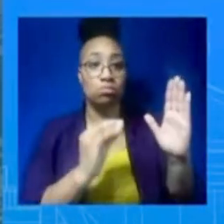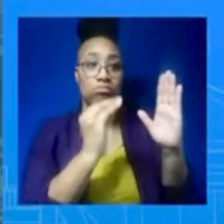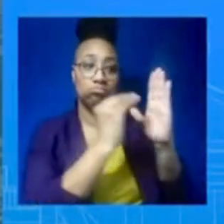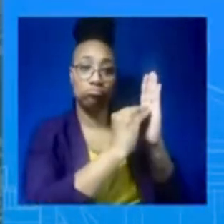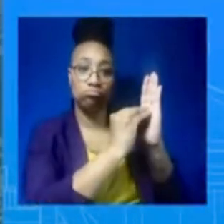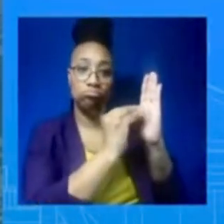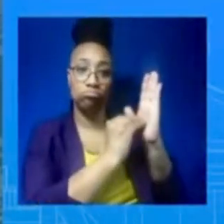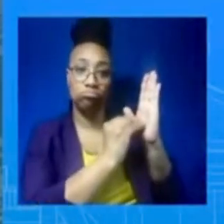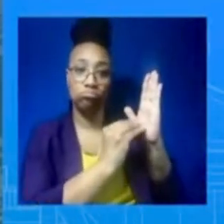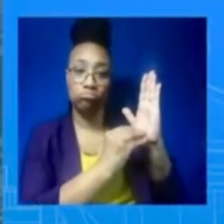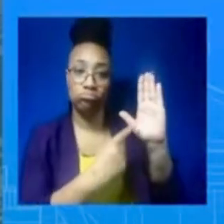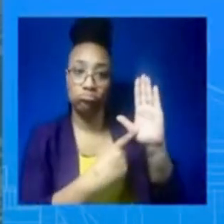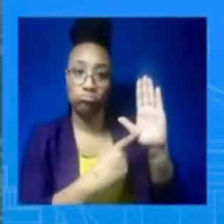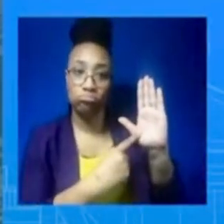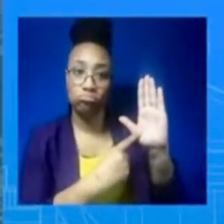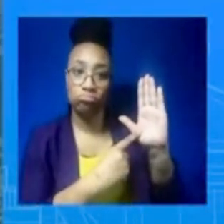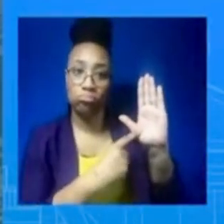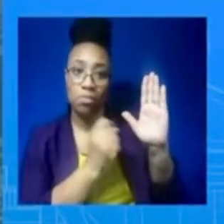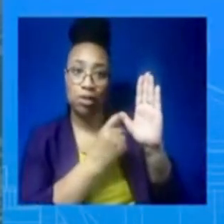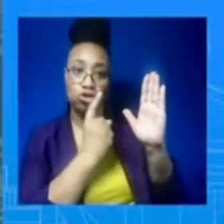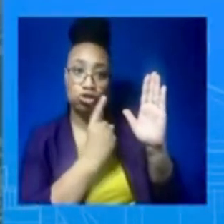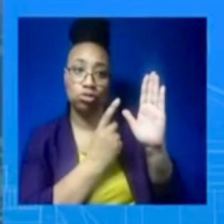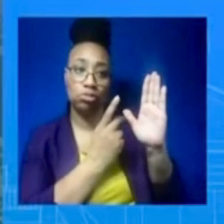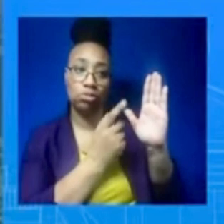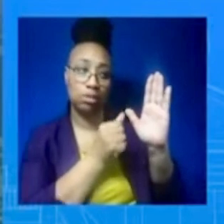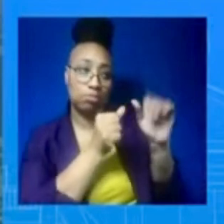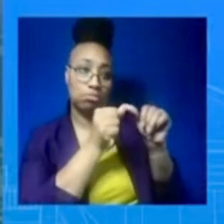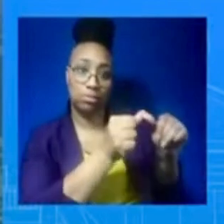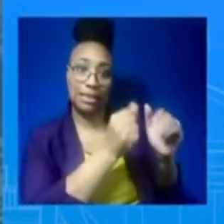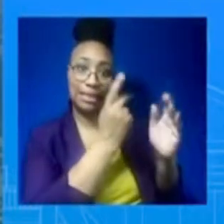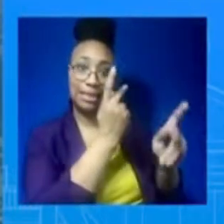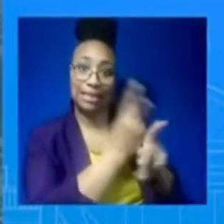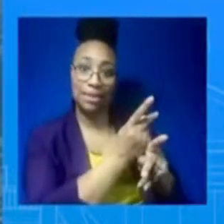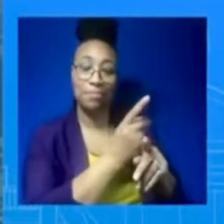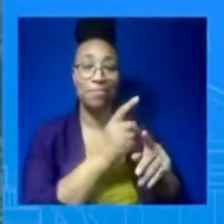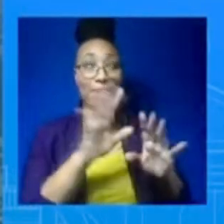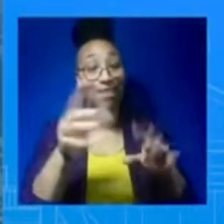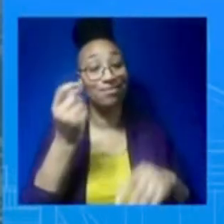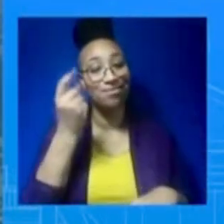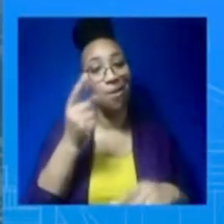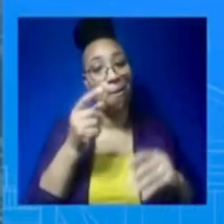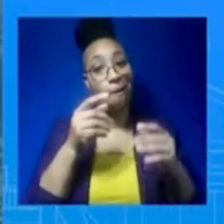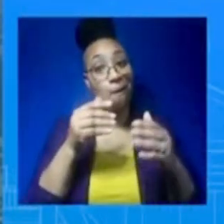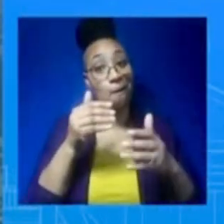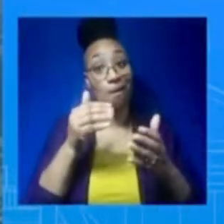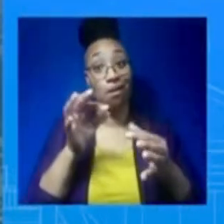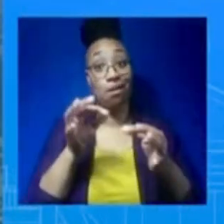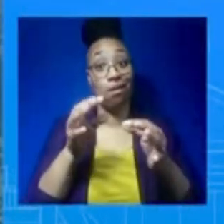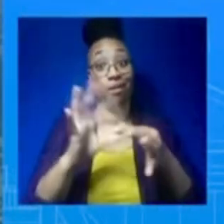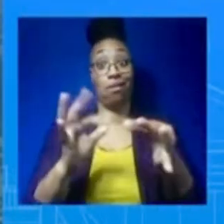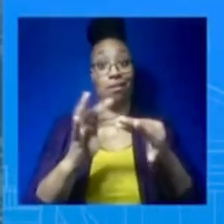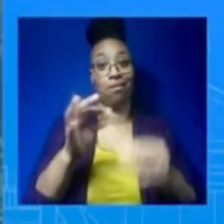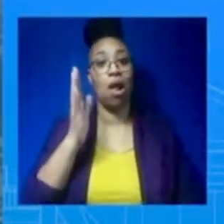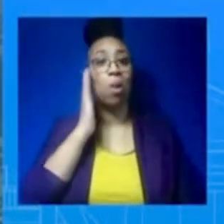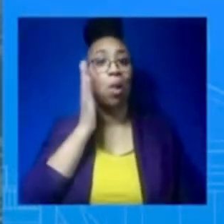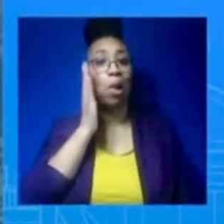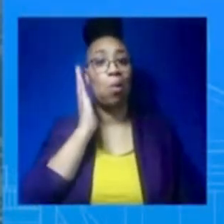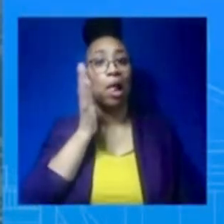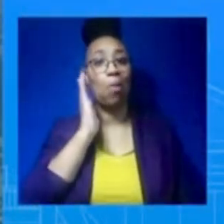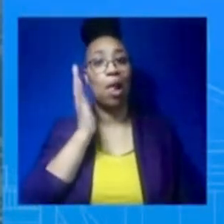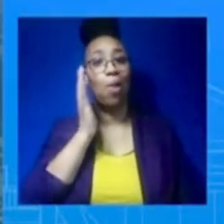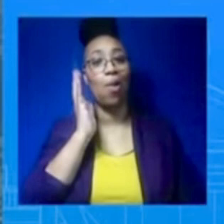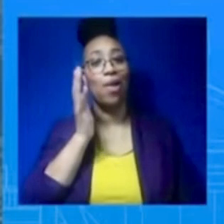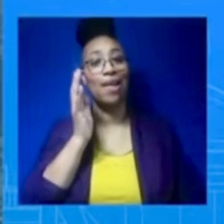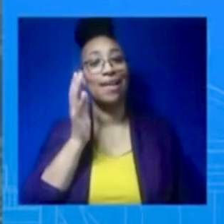true colors are undeniable and on the record. They have been speaking at both sides of their mouths here. That's what Republicans in the Senate